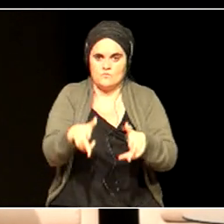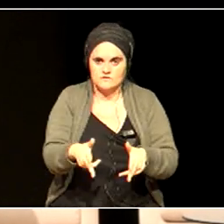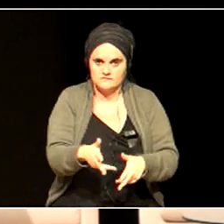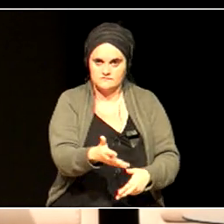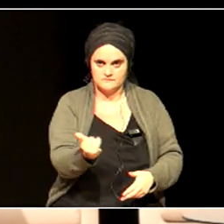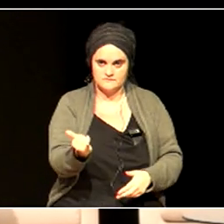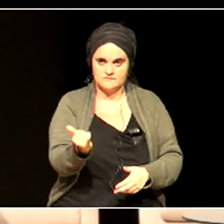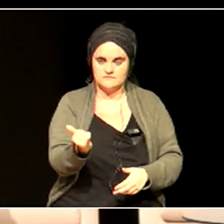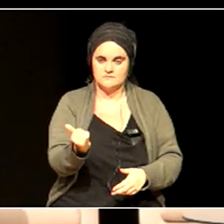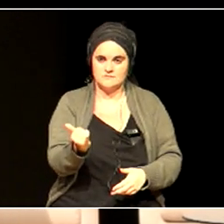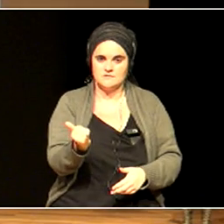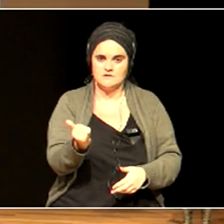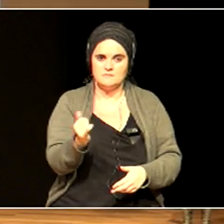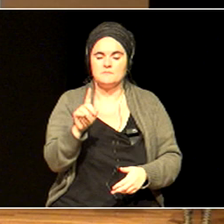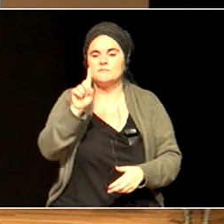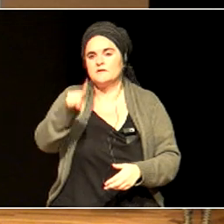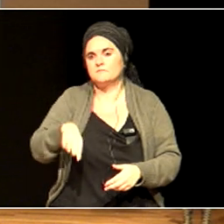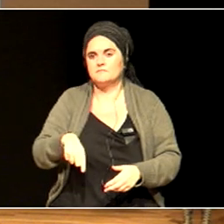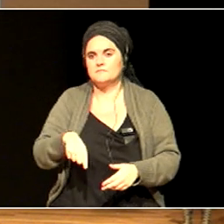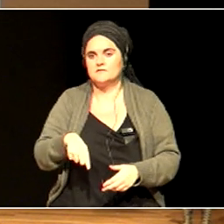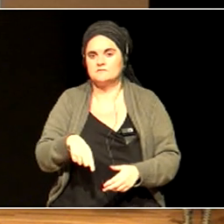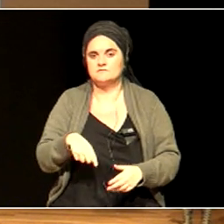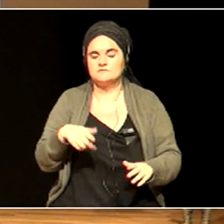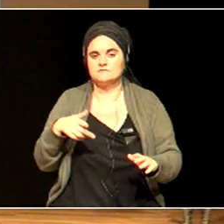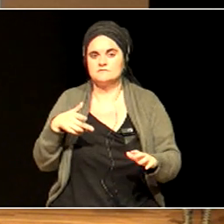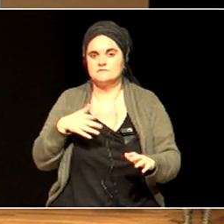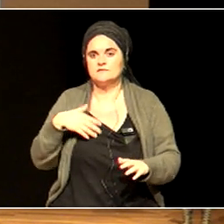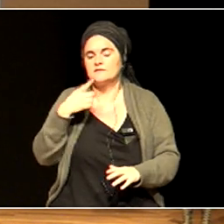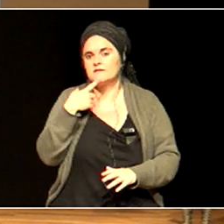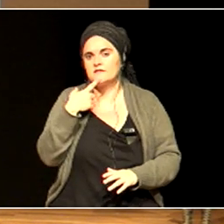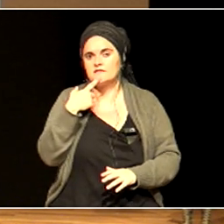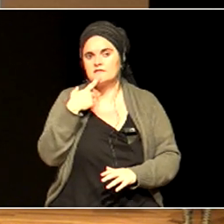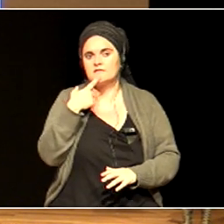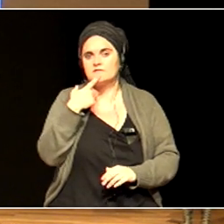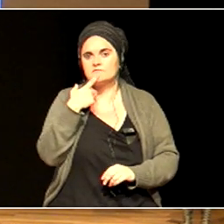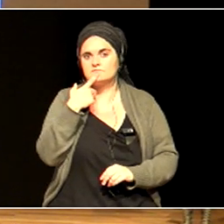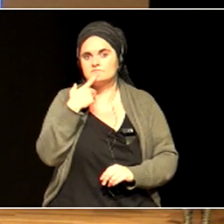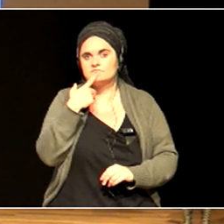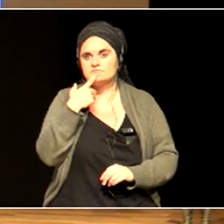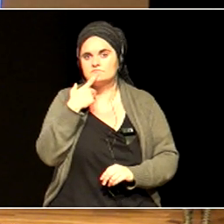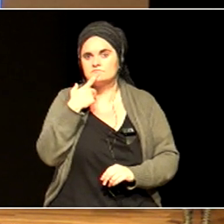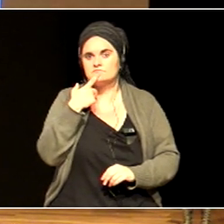issues like climate breakdown, it's a reminder that we don't have very long and we'd better get moving,